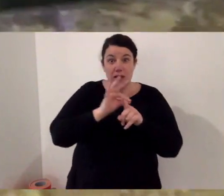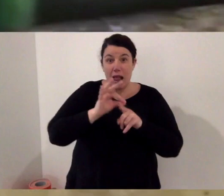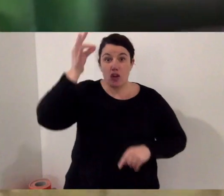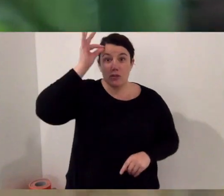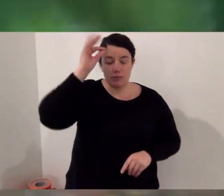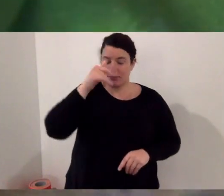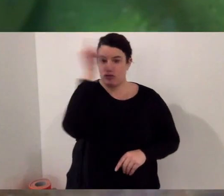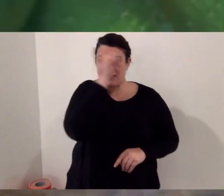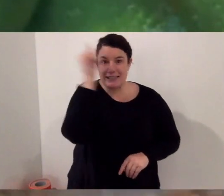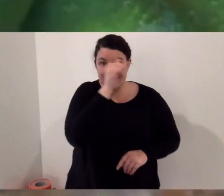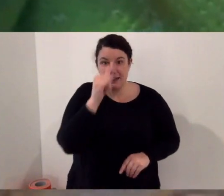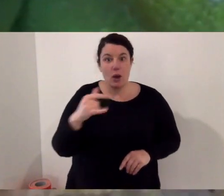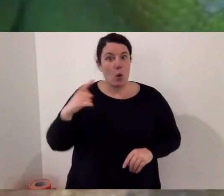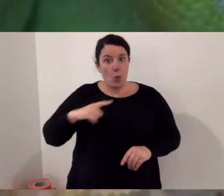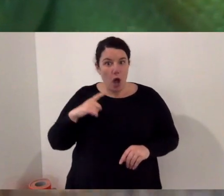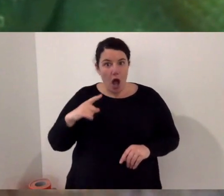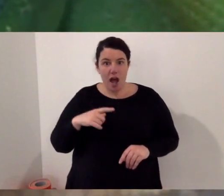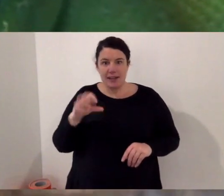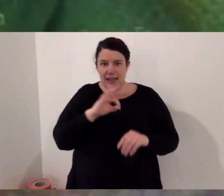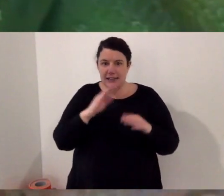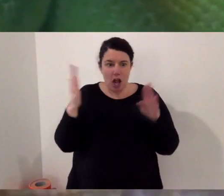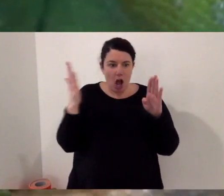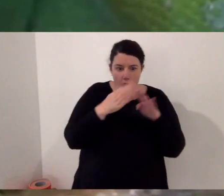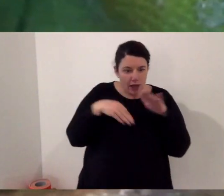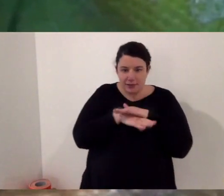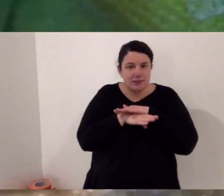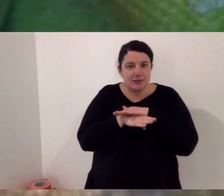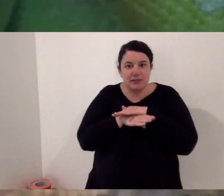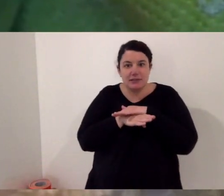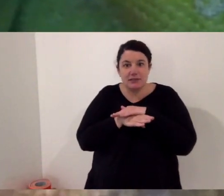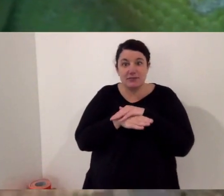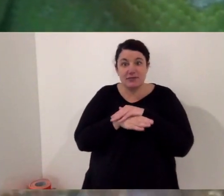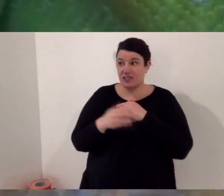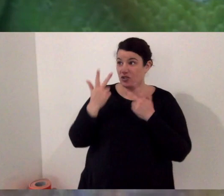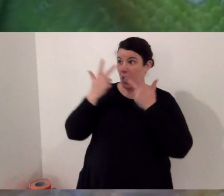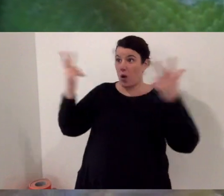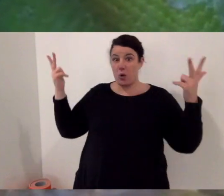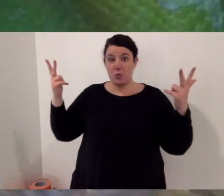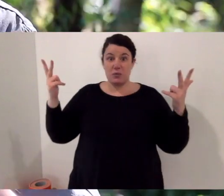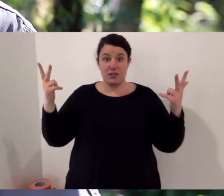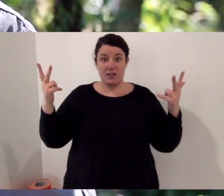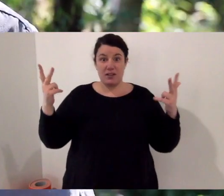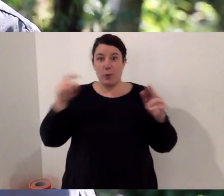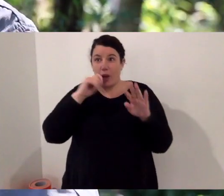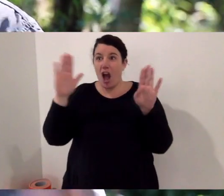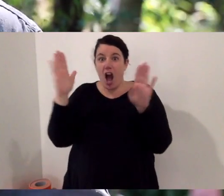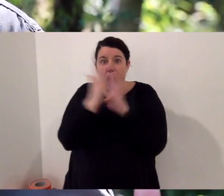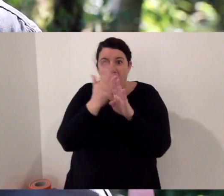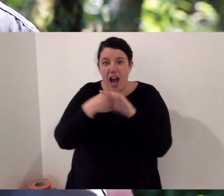in the real thick forest. Now it's bright green because it doesn't take shelter like some other snakes do. It takes shelter